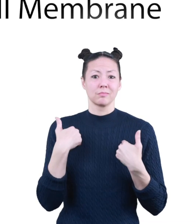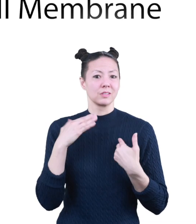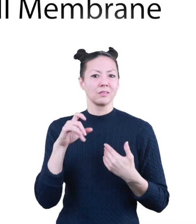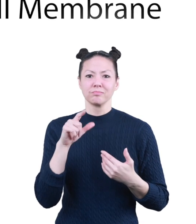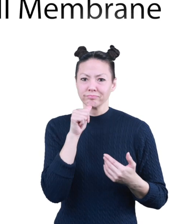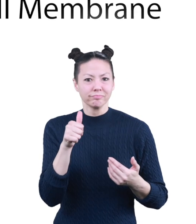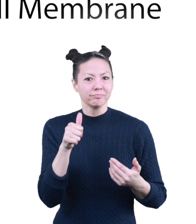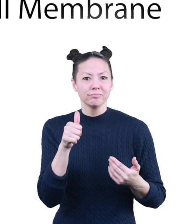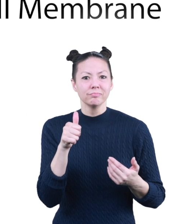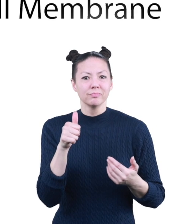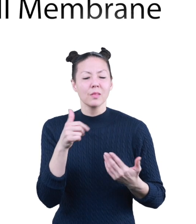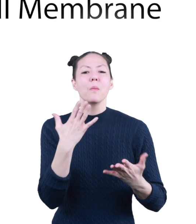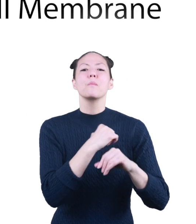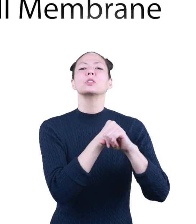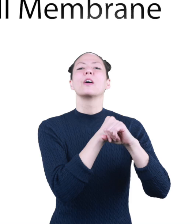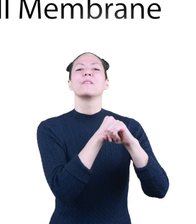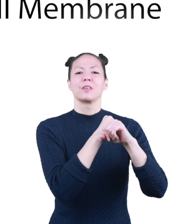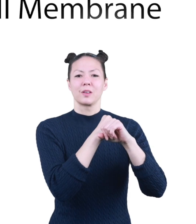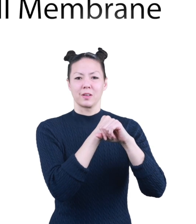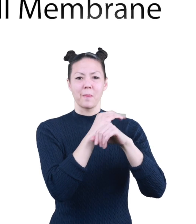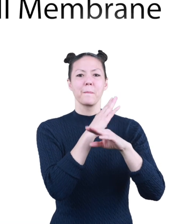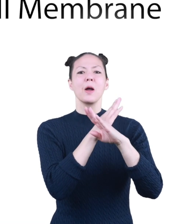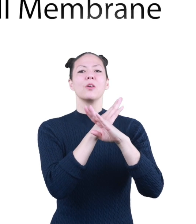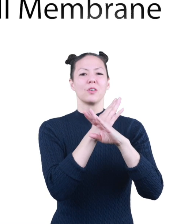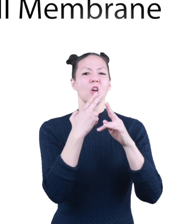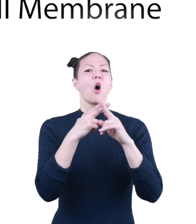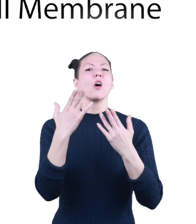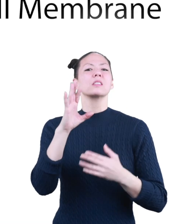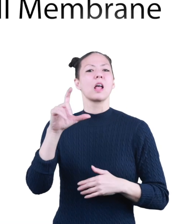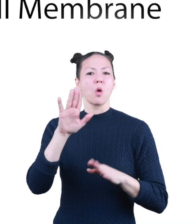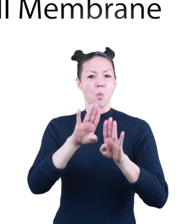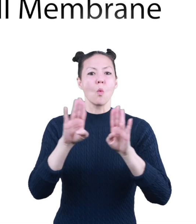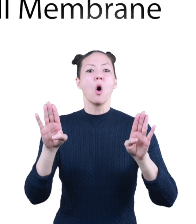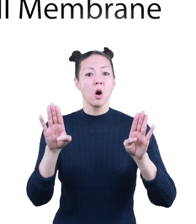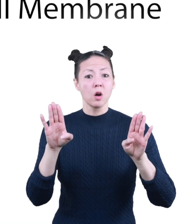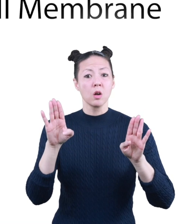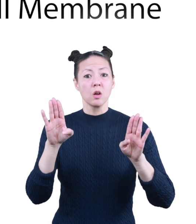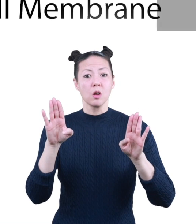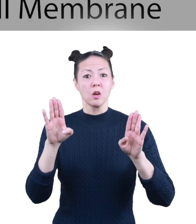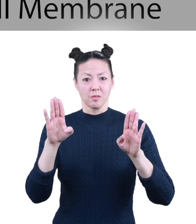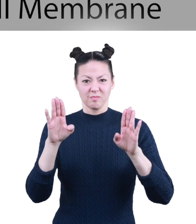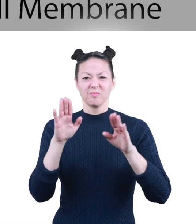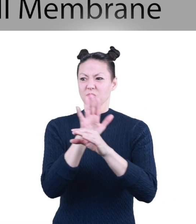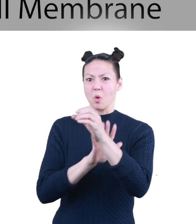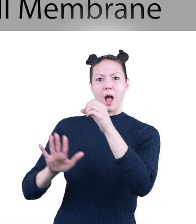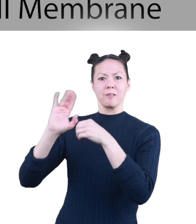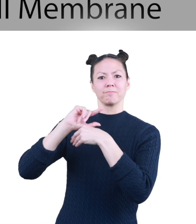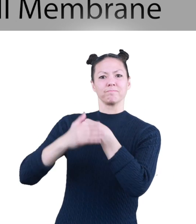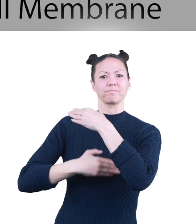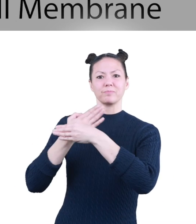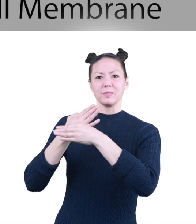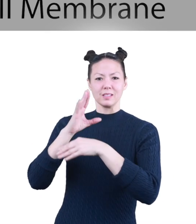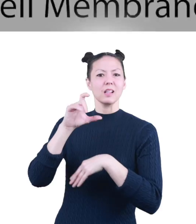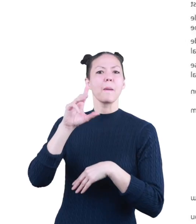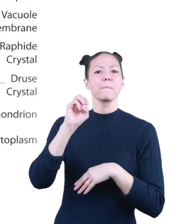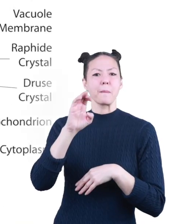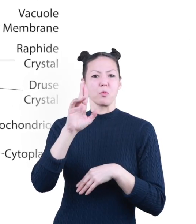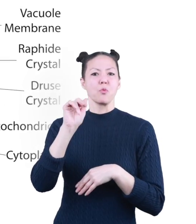They contain another protective barrier called the cell wall. The cell wall surrounds the cell membrane.